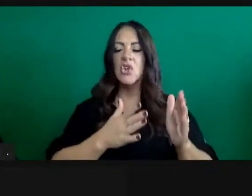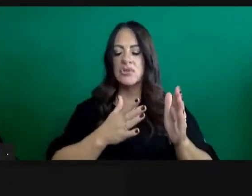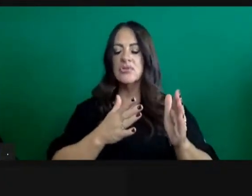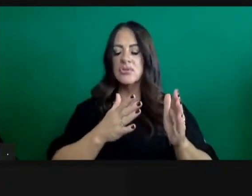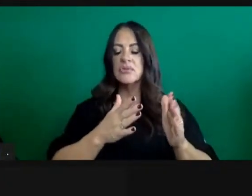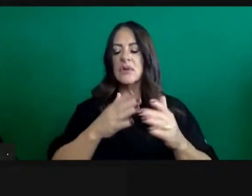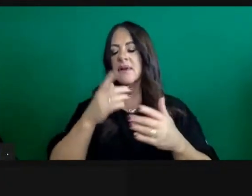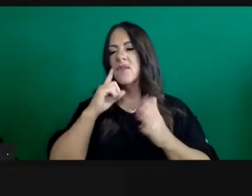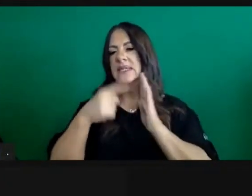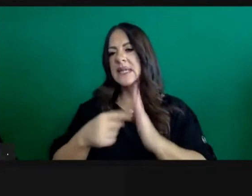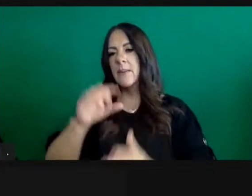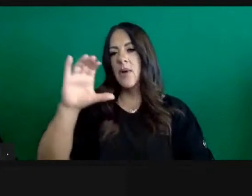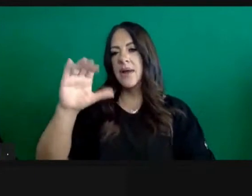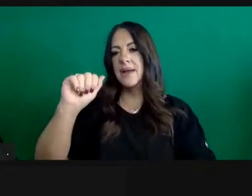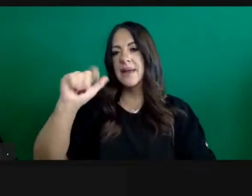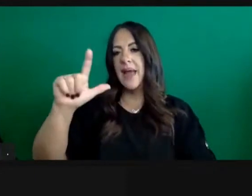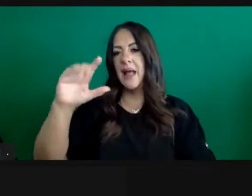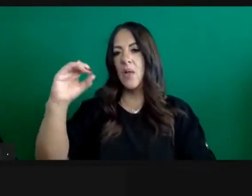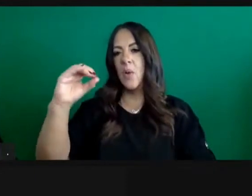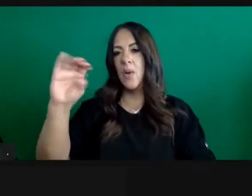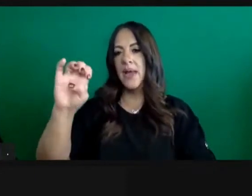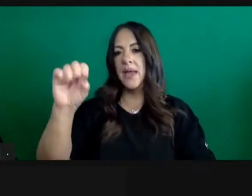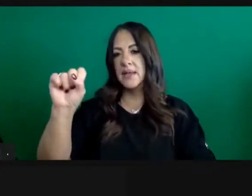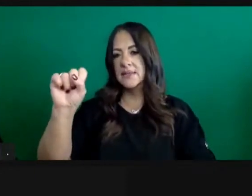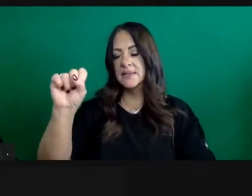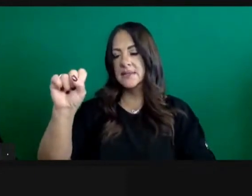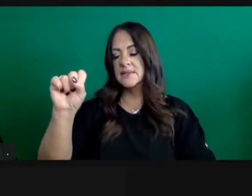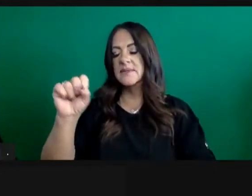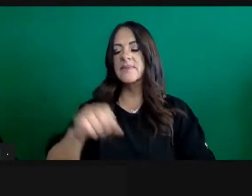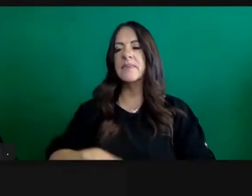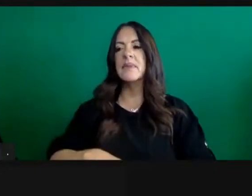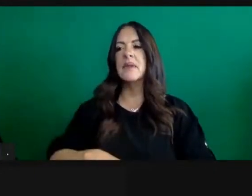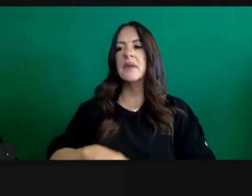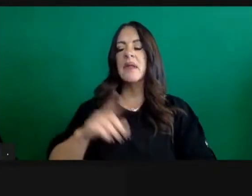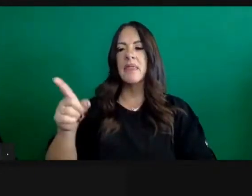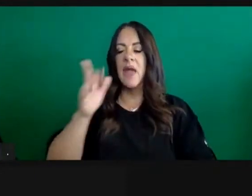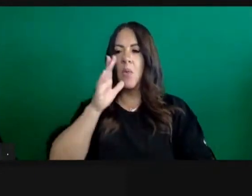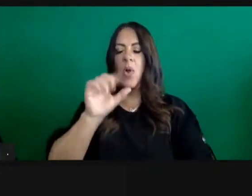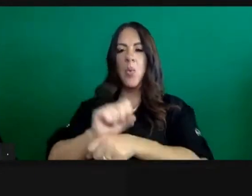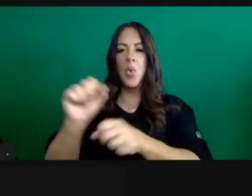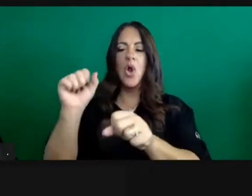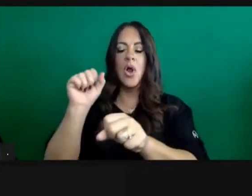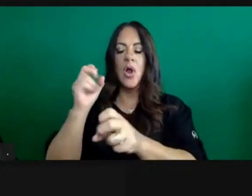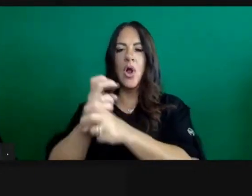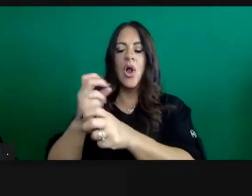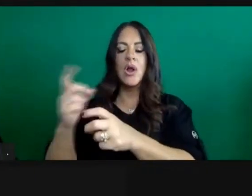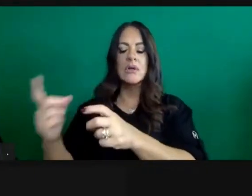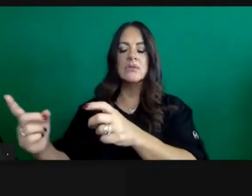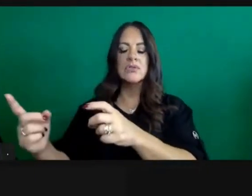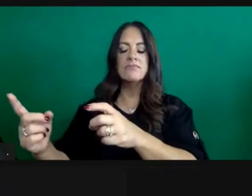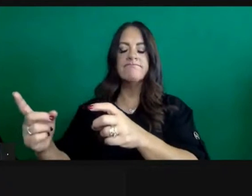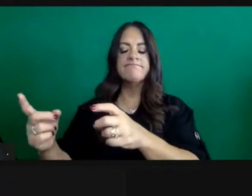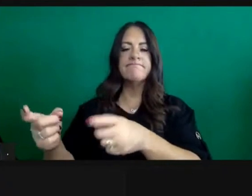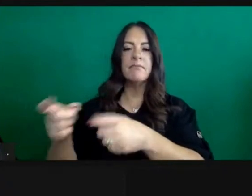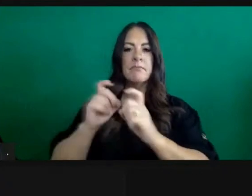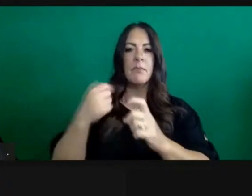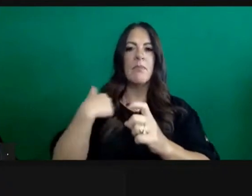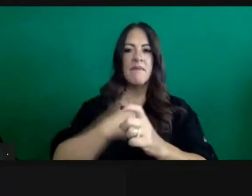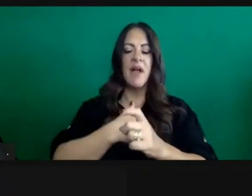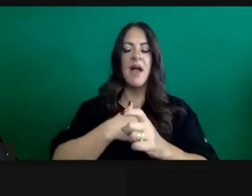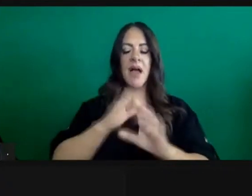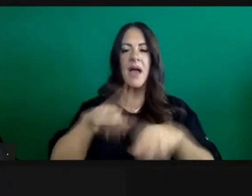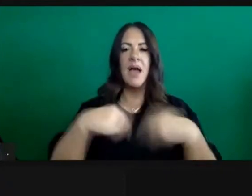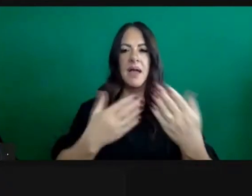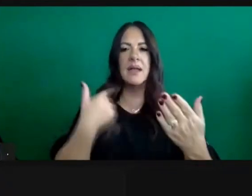Cal OES who are working to make sure we meet all of those needs. We have been reached out to by specific